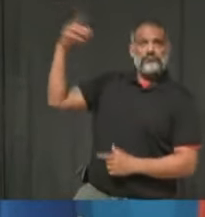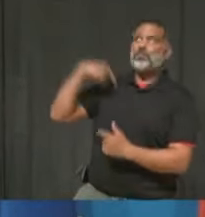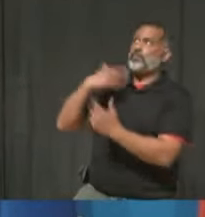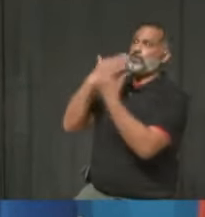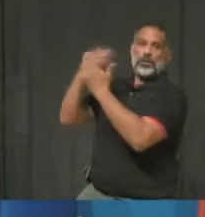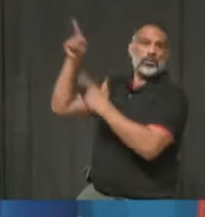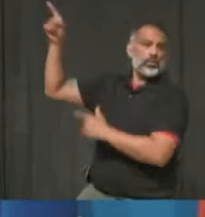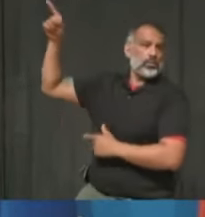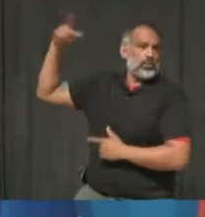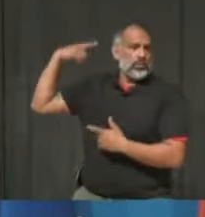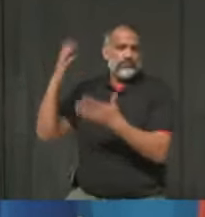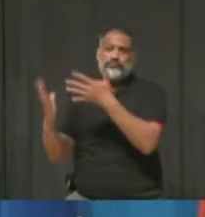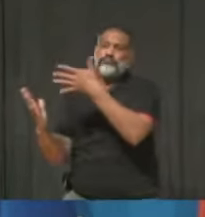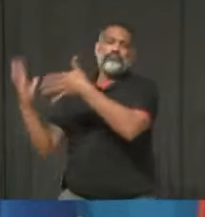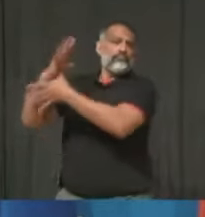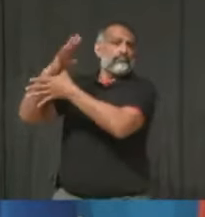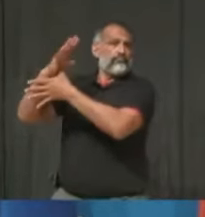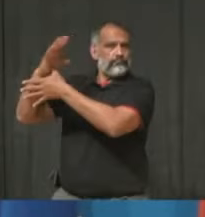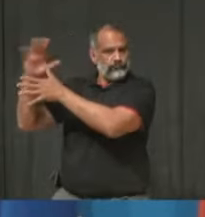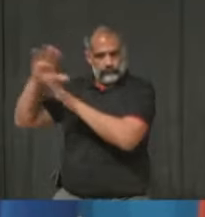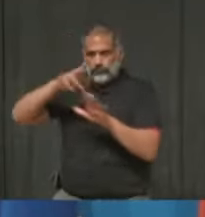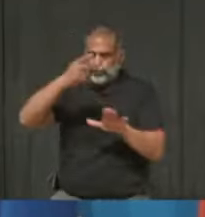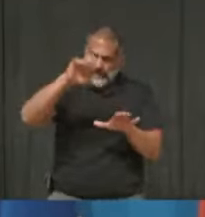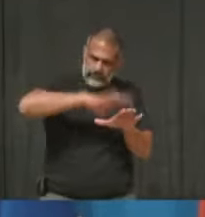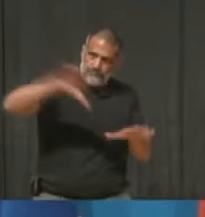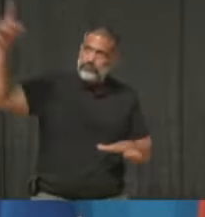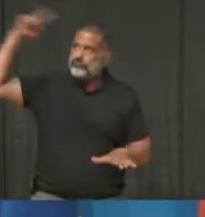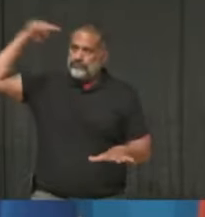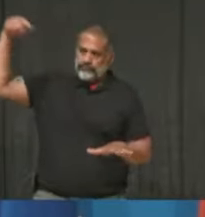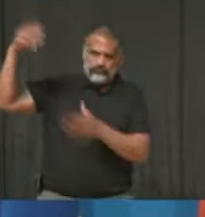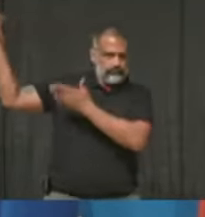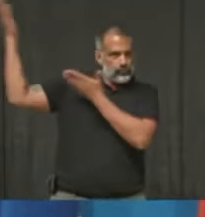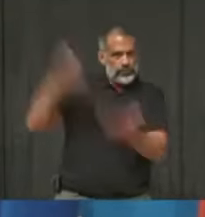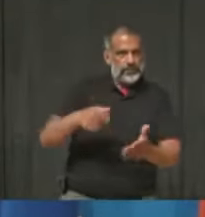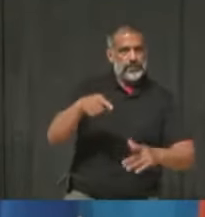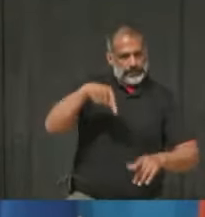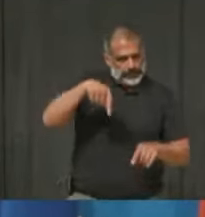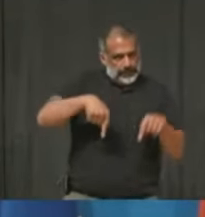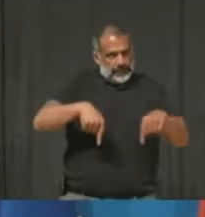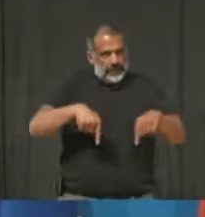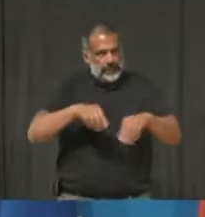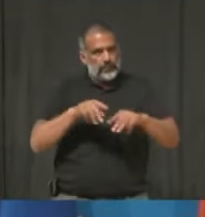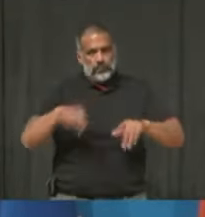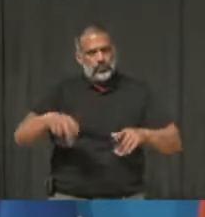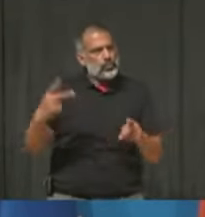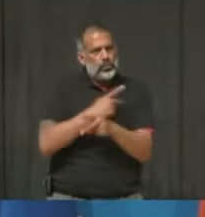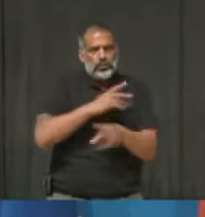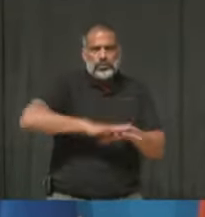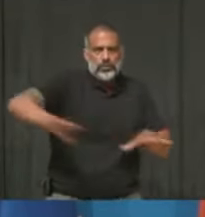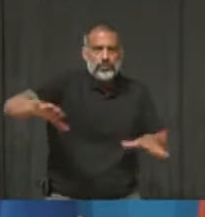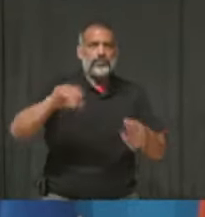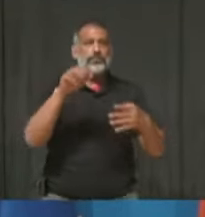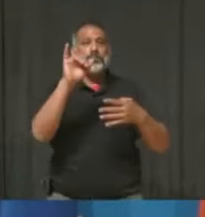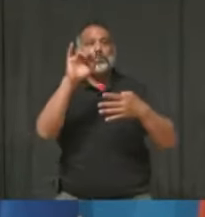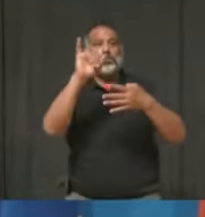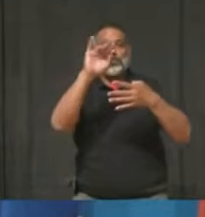sending 50% of all the province's vaccines to hotspots for the first two weeks in May.